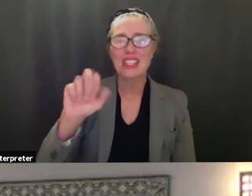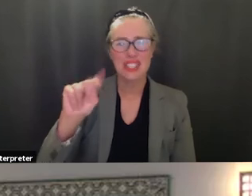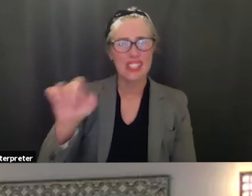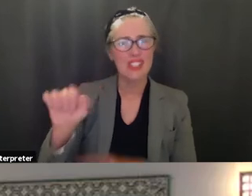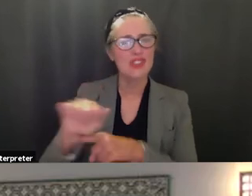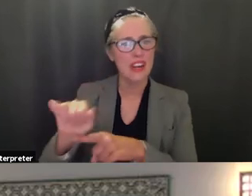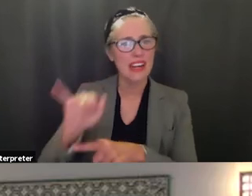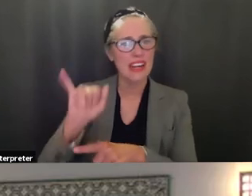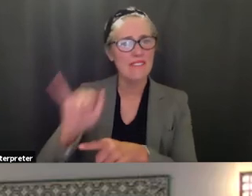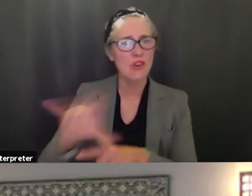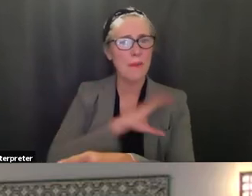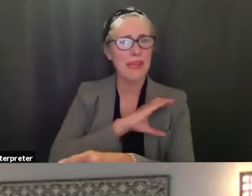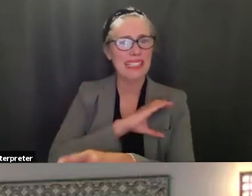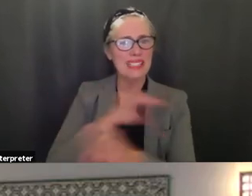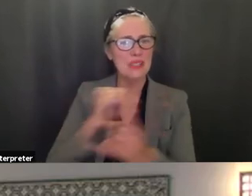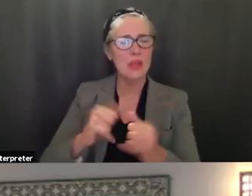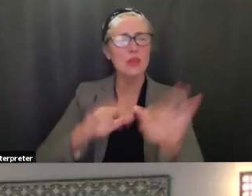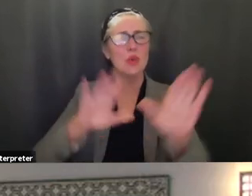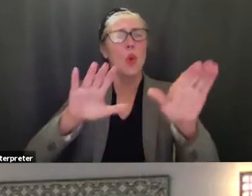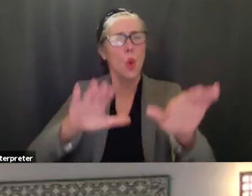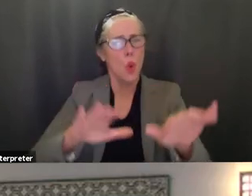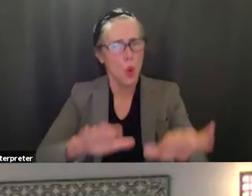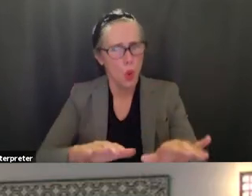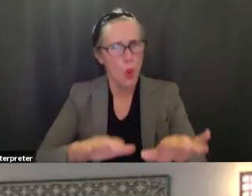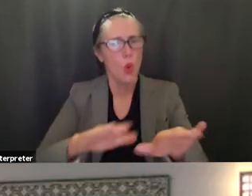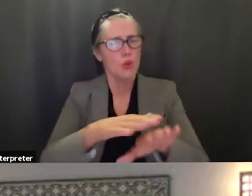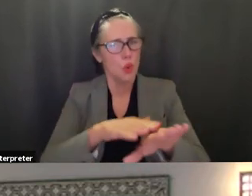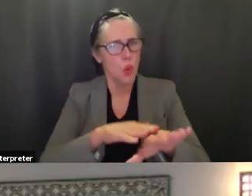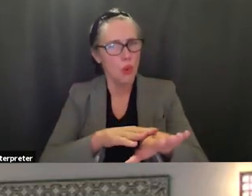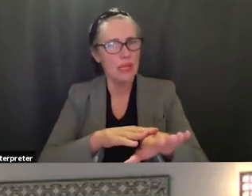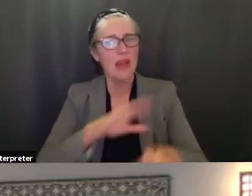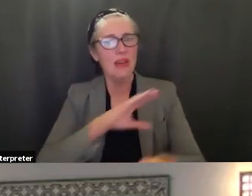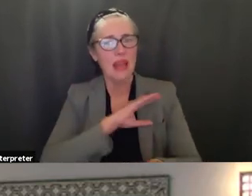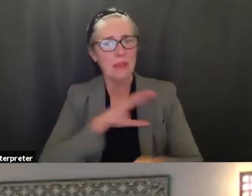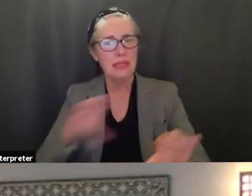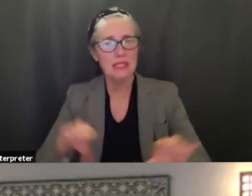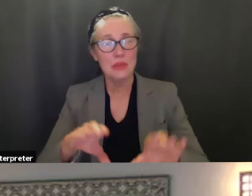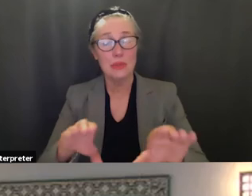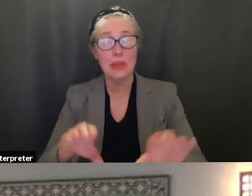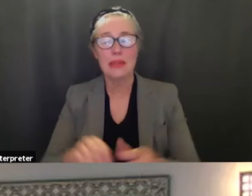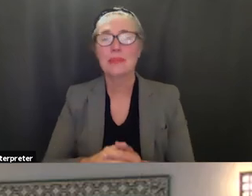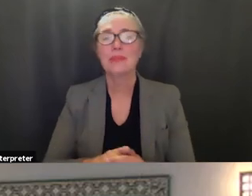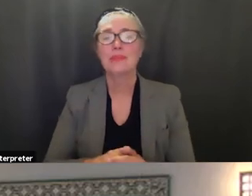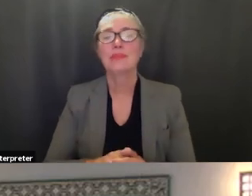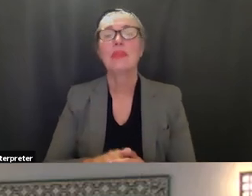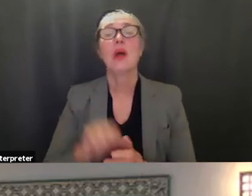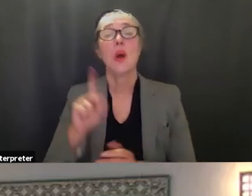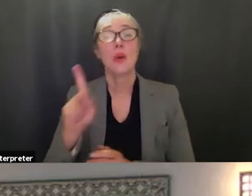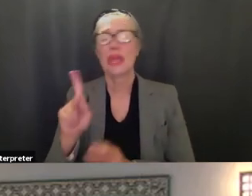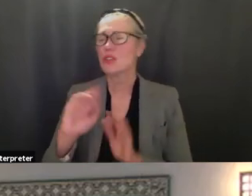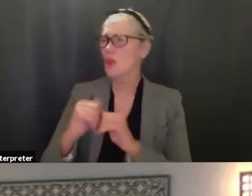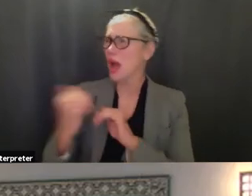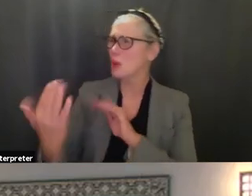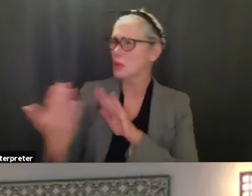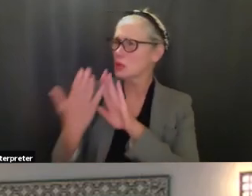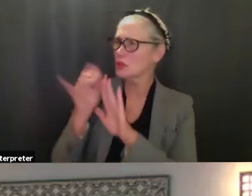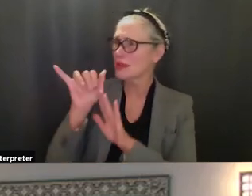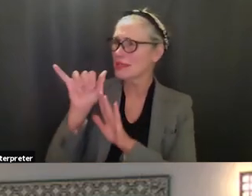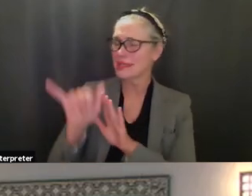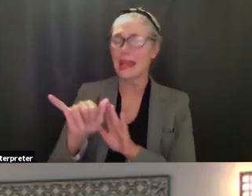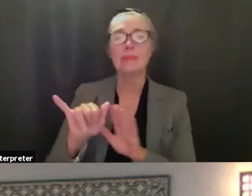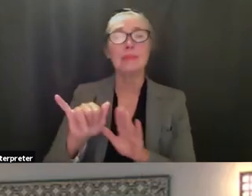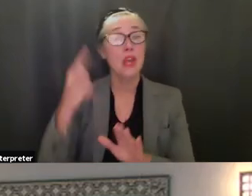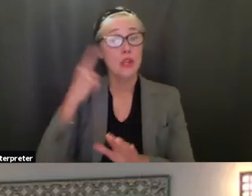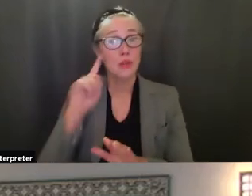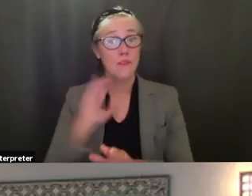thank you um so i'll address that and start with the administrators so clearly you saw that one of